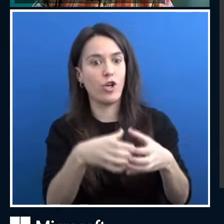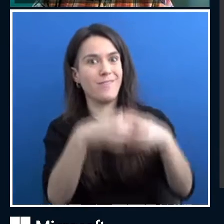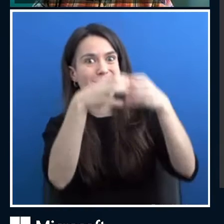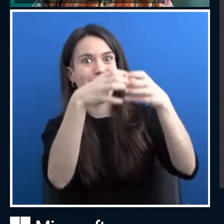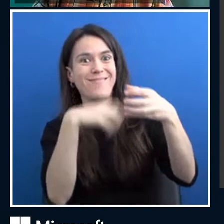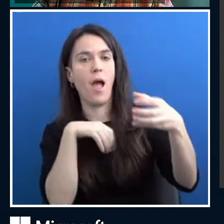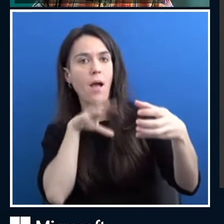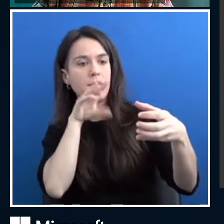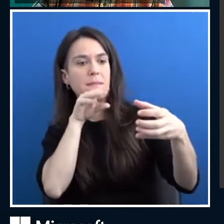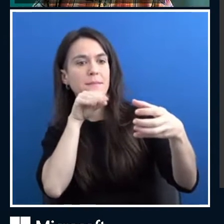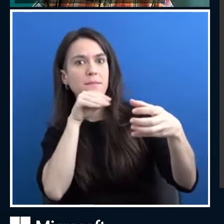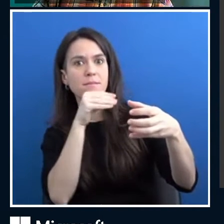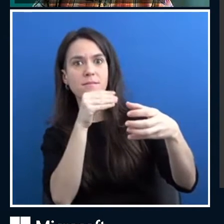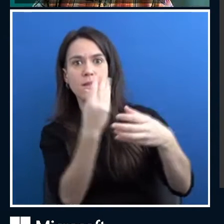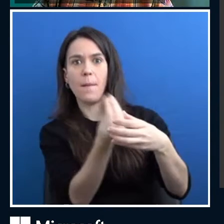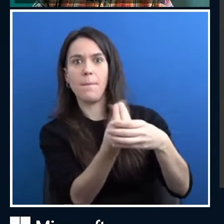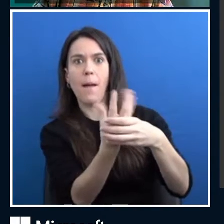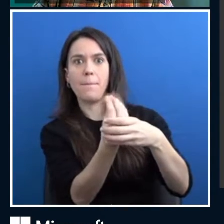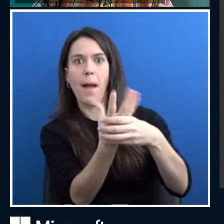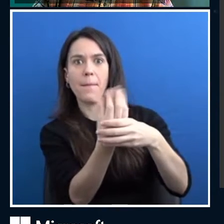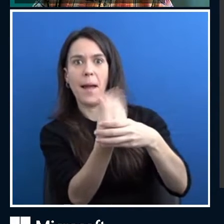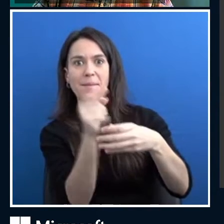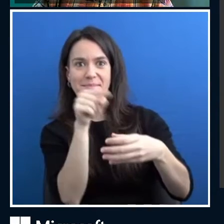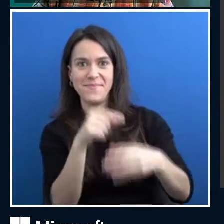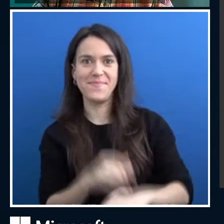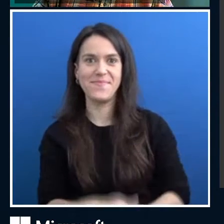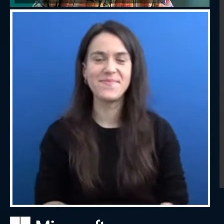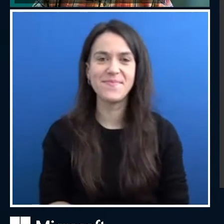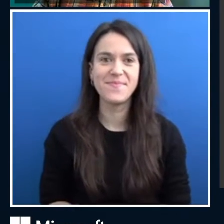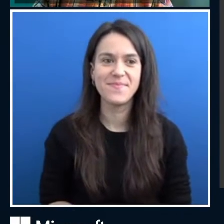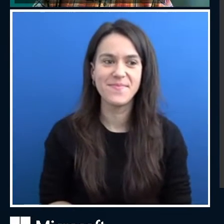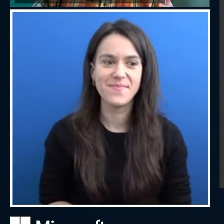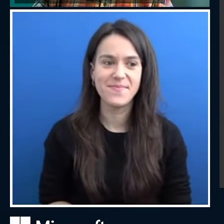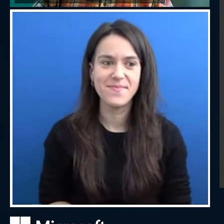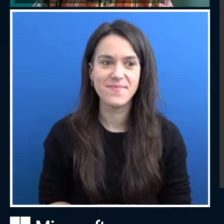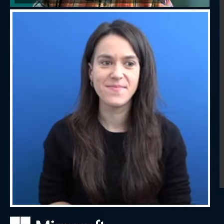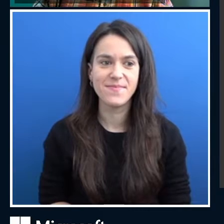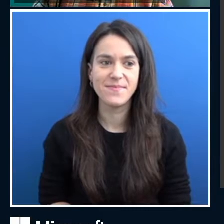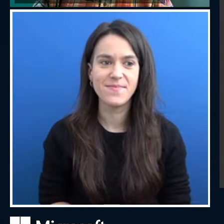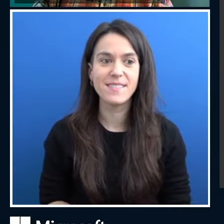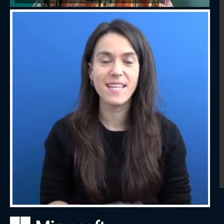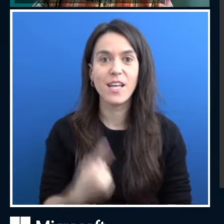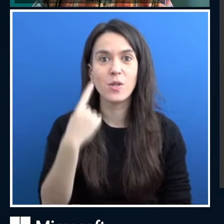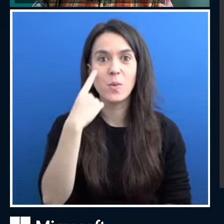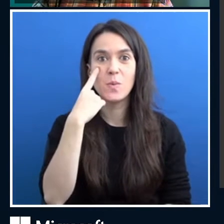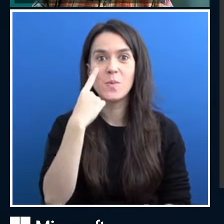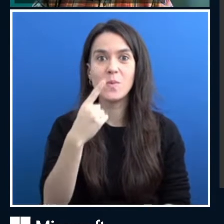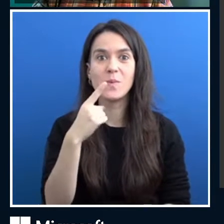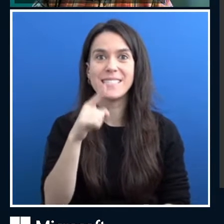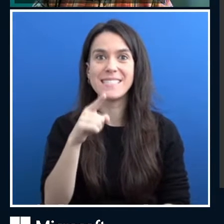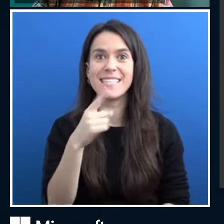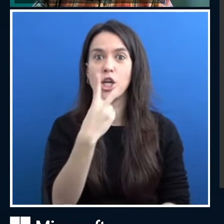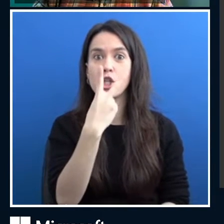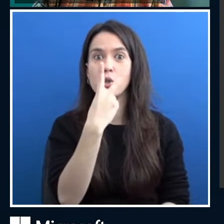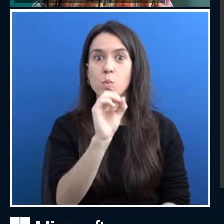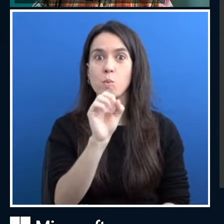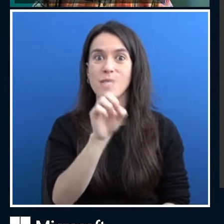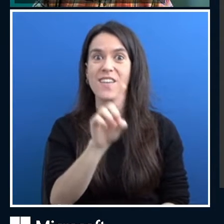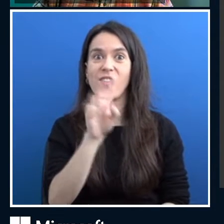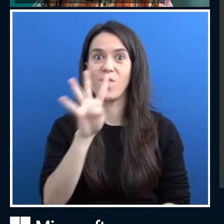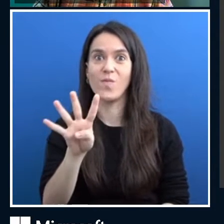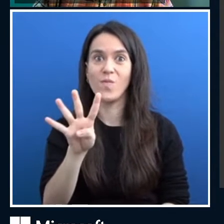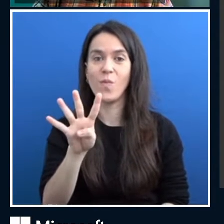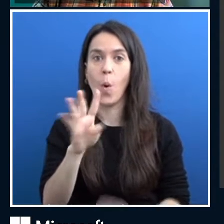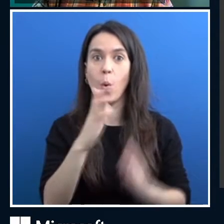One of the really interesting pieces is, as we got into sort of past 2014, so maybe the sort of more